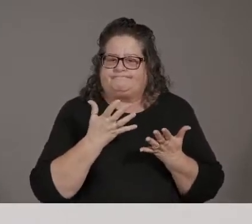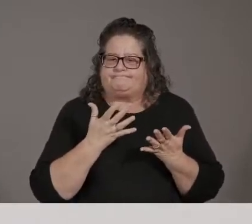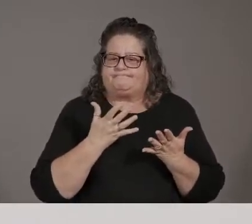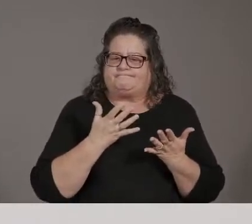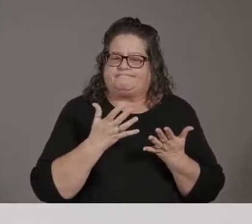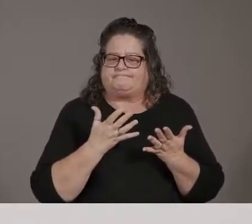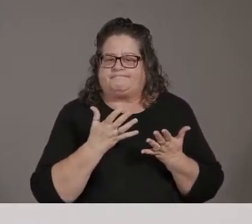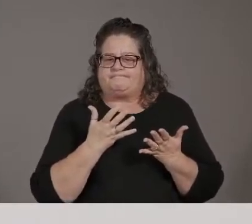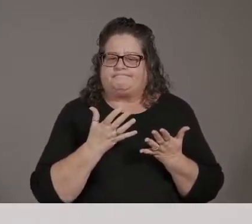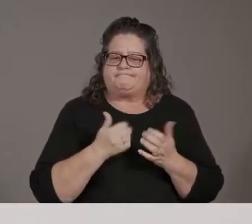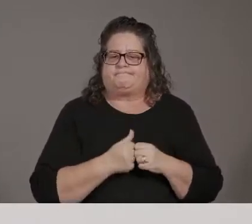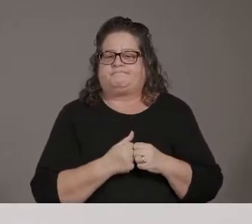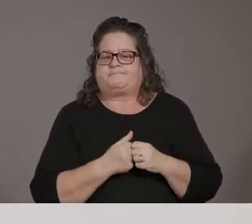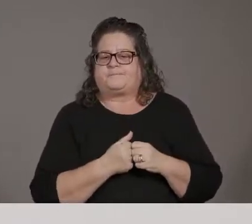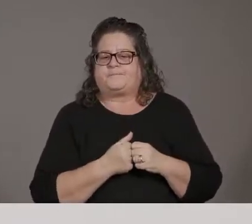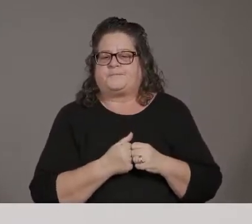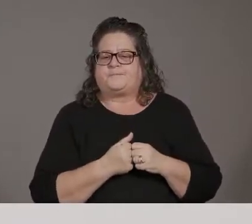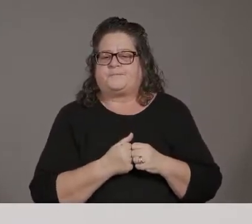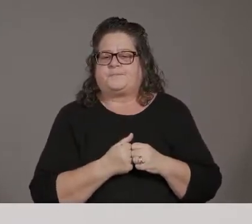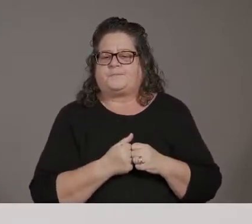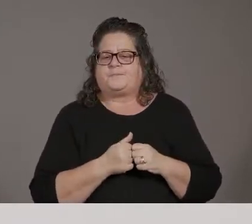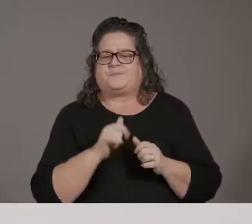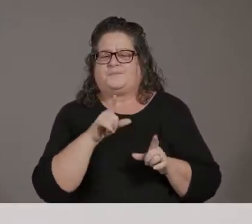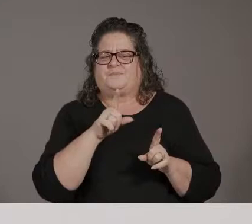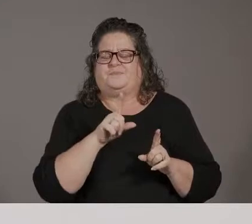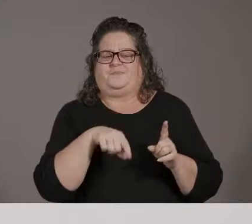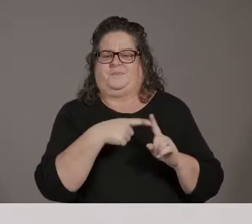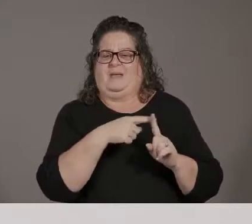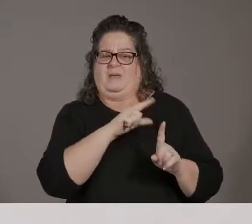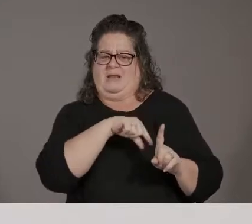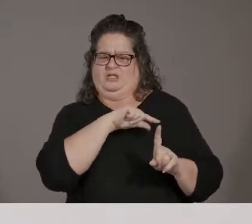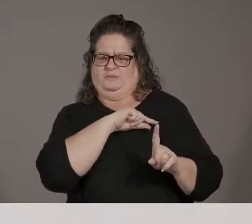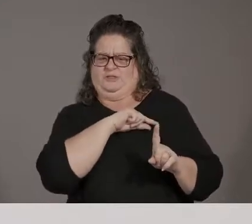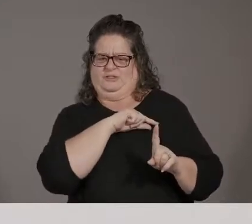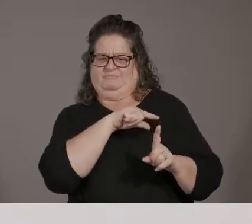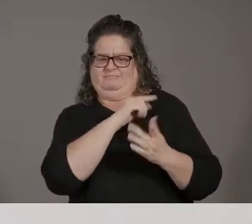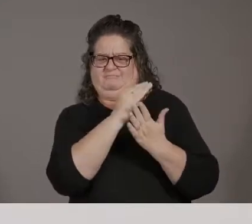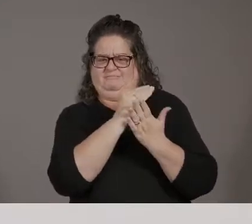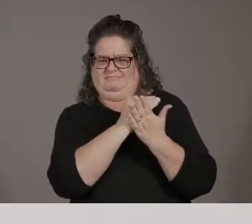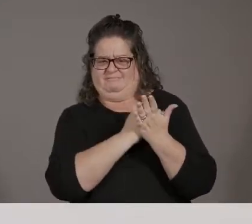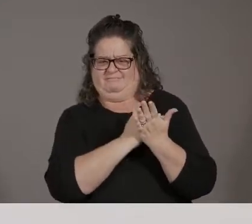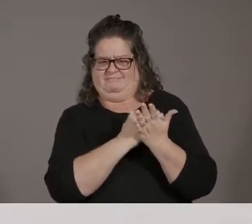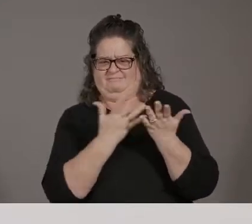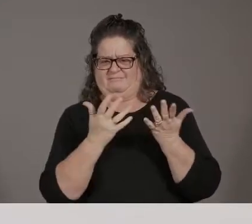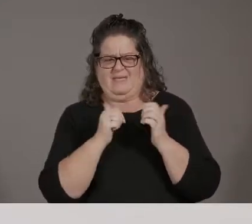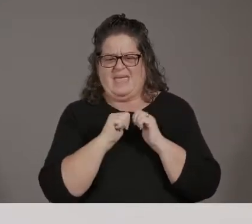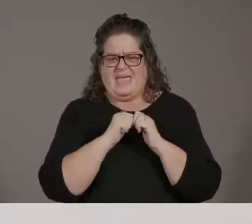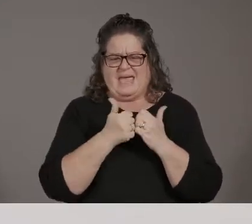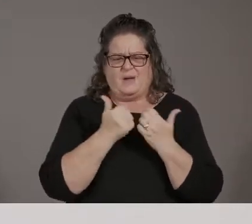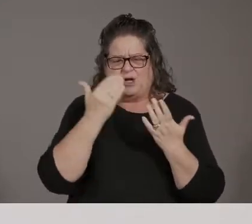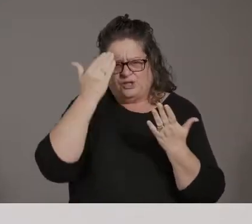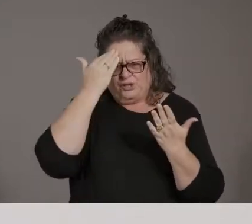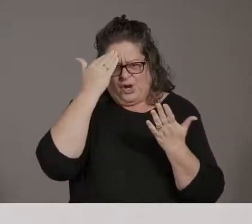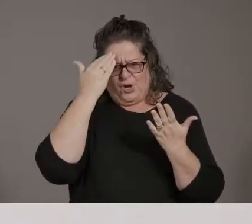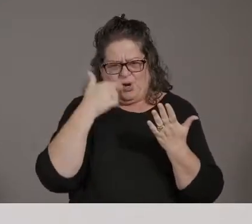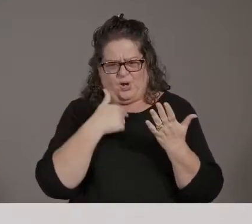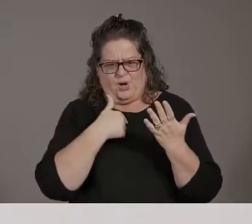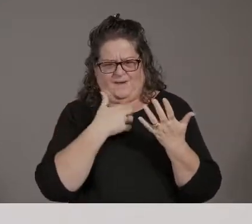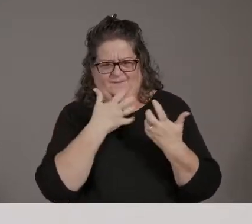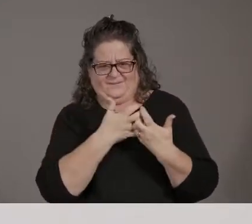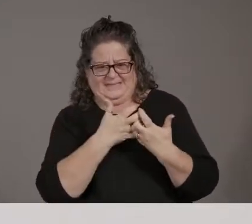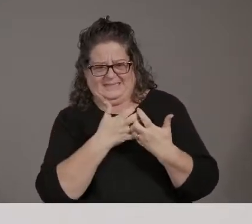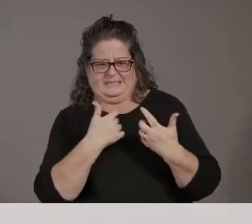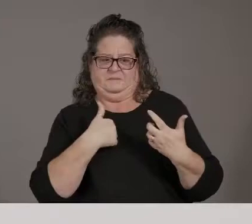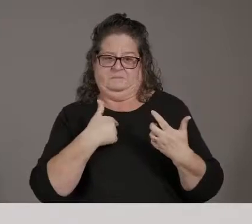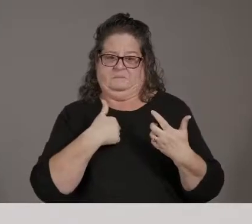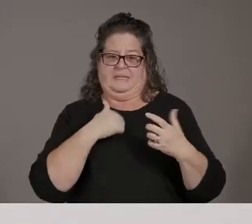list where you fit in? I mean, uh, I am a communications worker. I am a reporter. Uh, I am who knows what